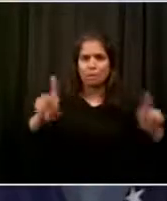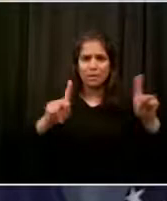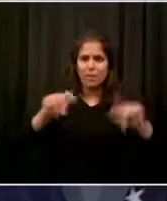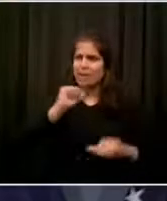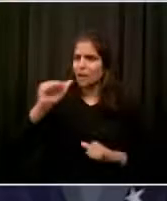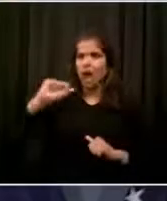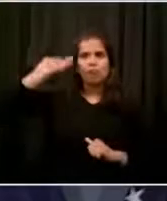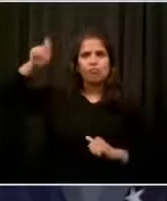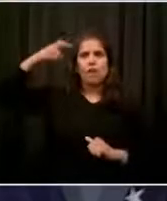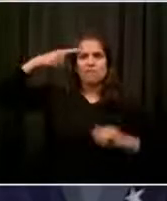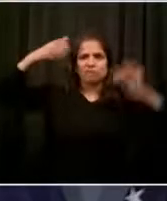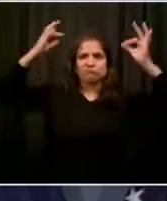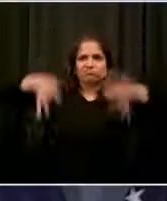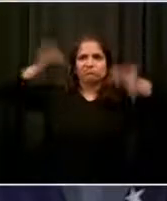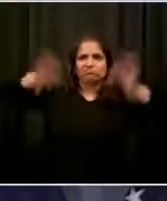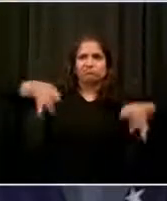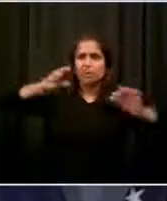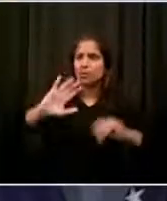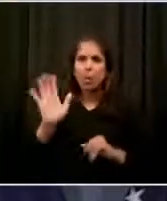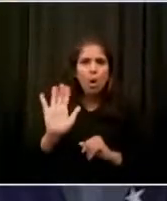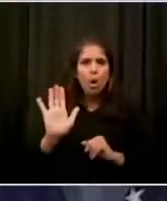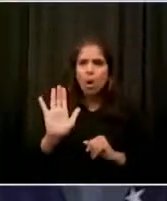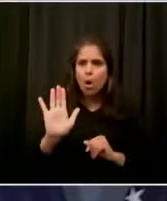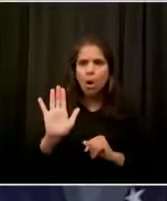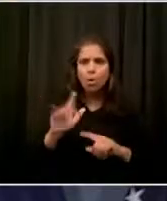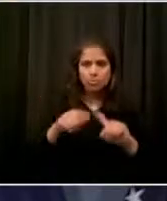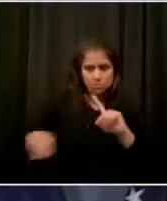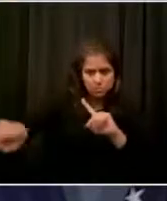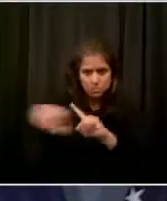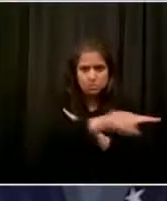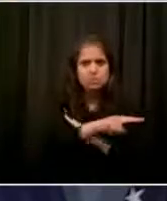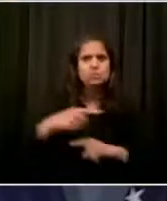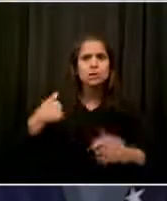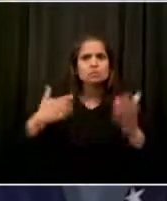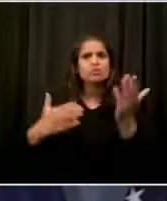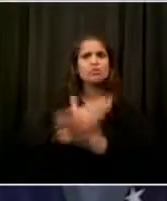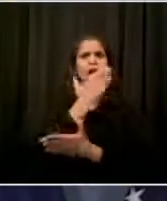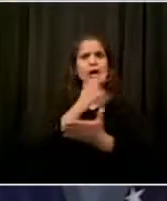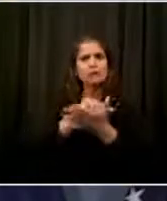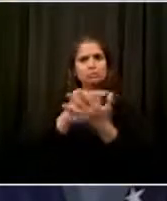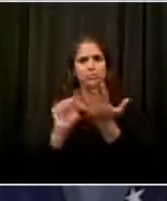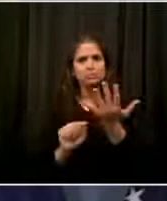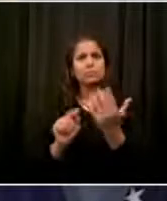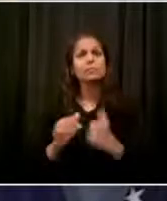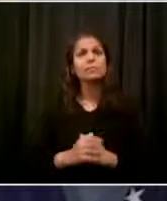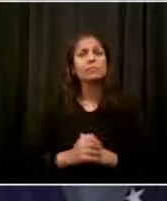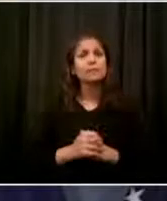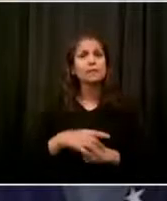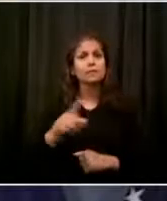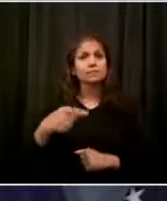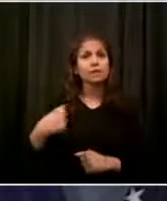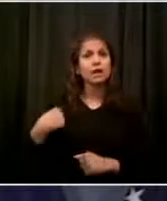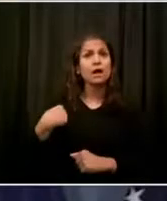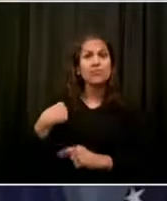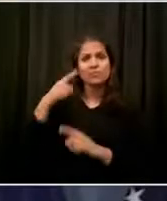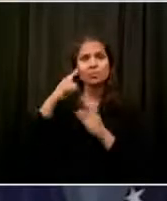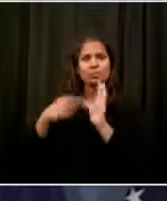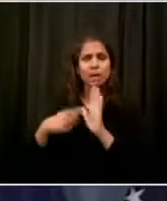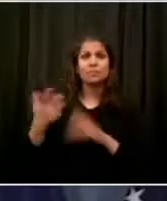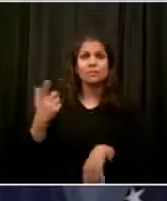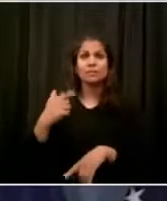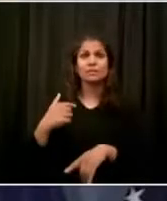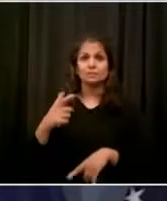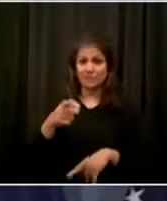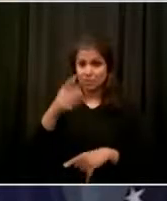done. When we got rid of stop-and-frisk, when we settled the Central Park Five case, when we reduced arrest, we ended marijuana arrests, we put